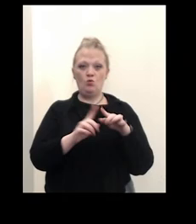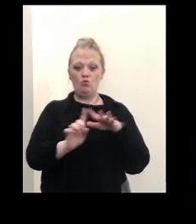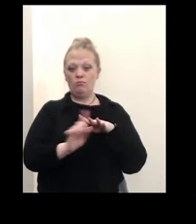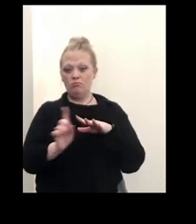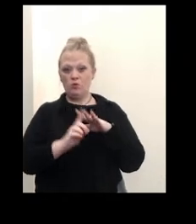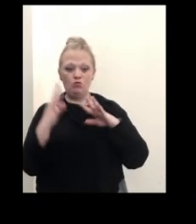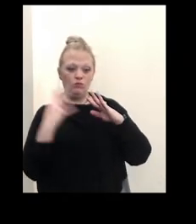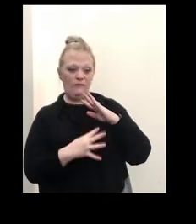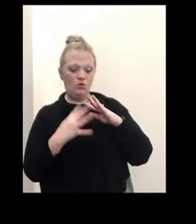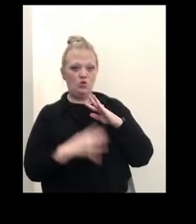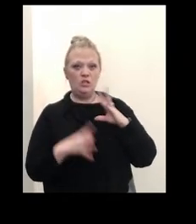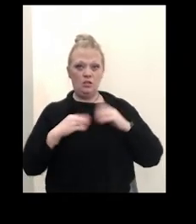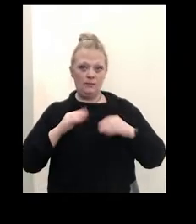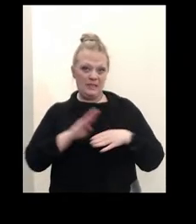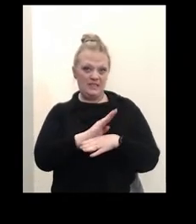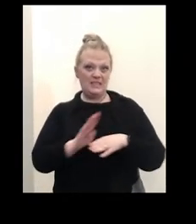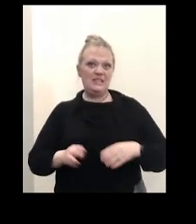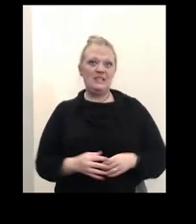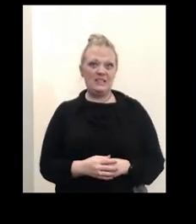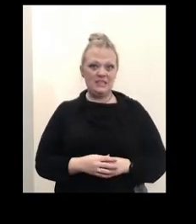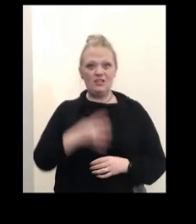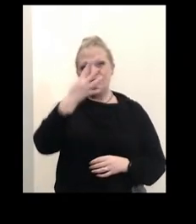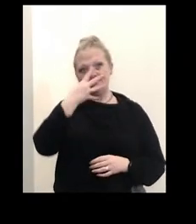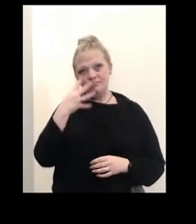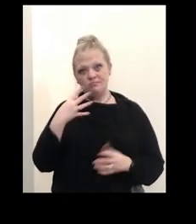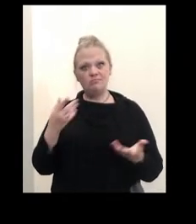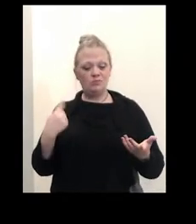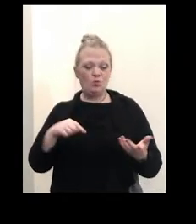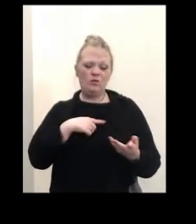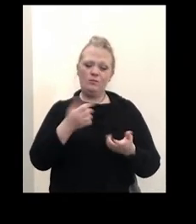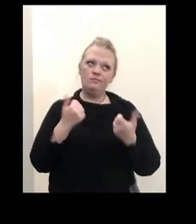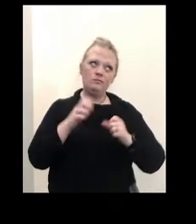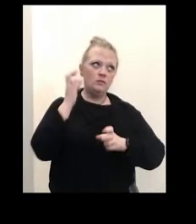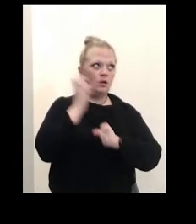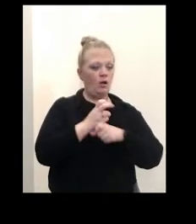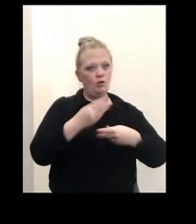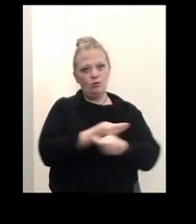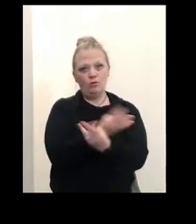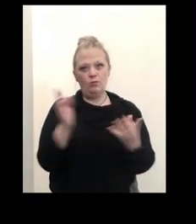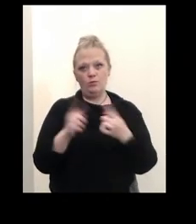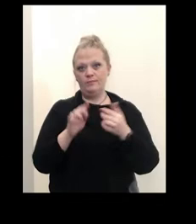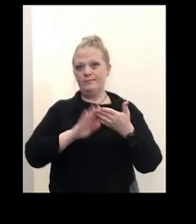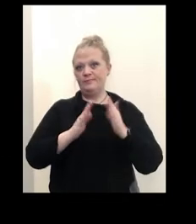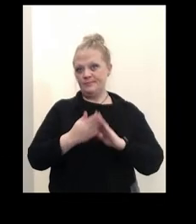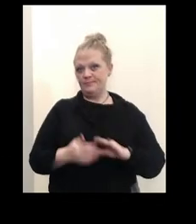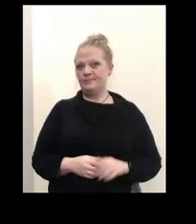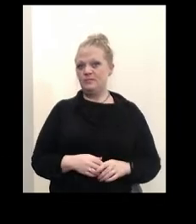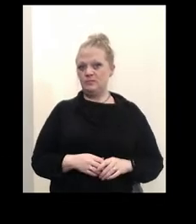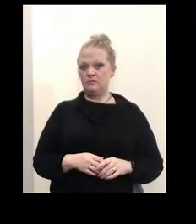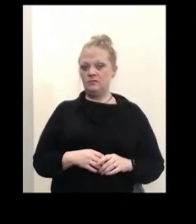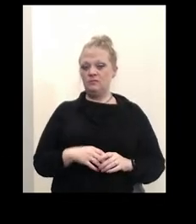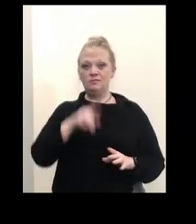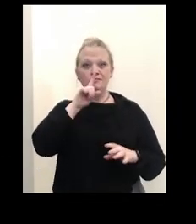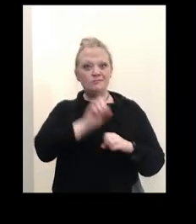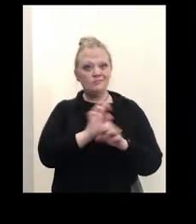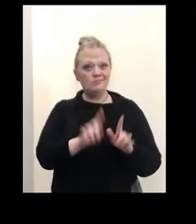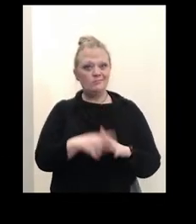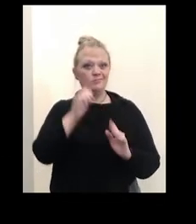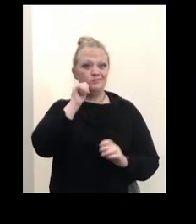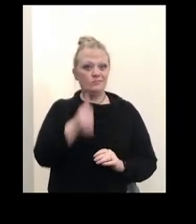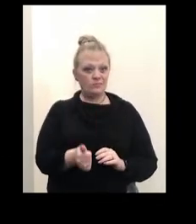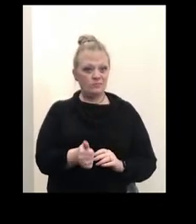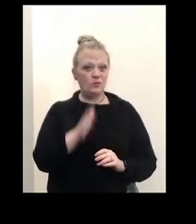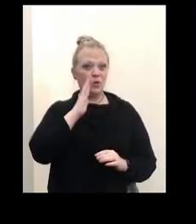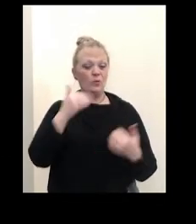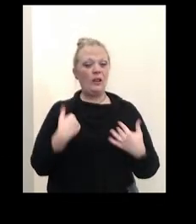businesses. So we've been trying hard to get masks out in our community. So actually starting tomorrow, there'll be more sites